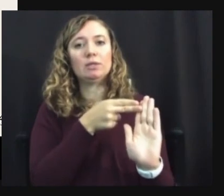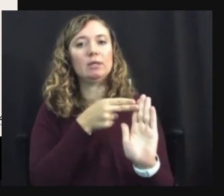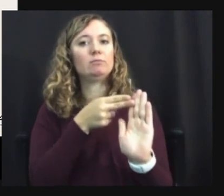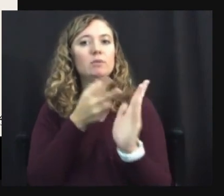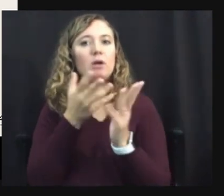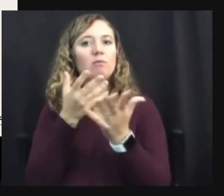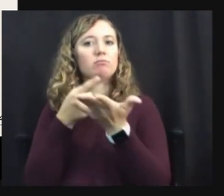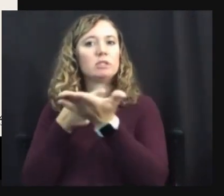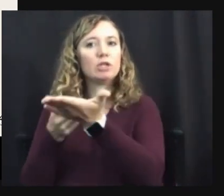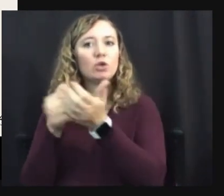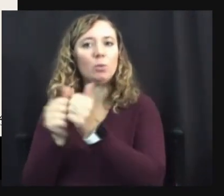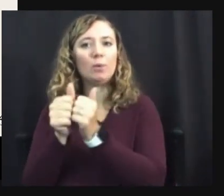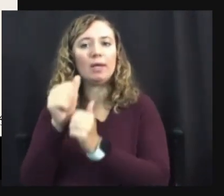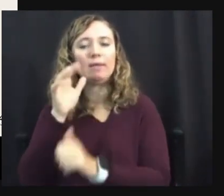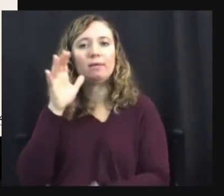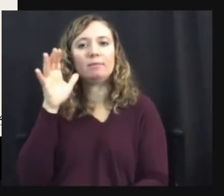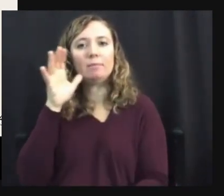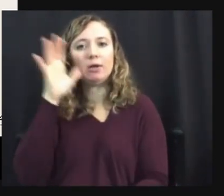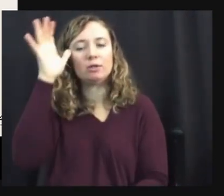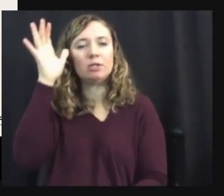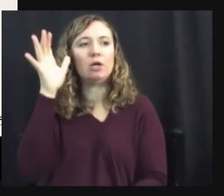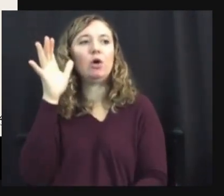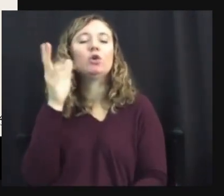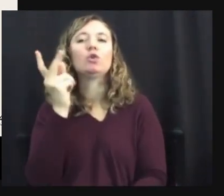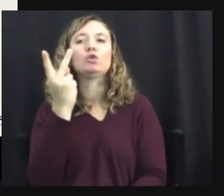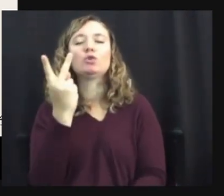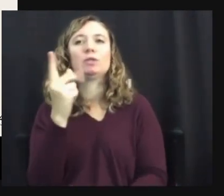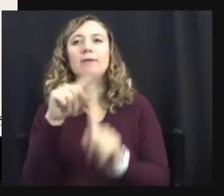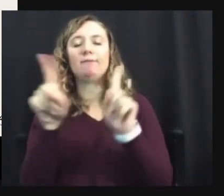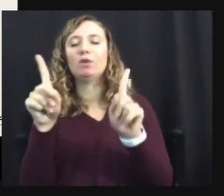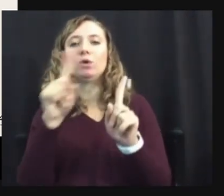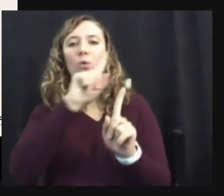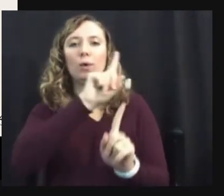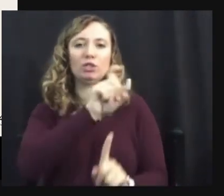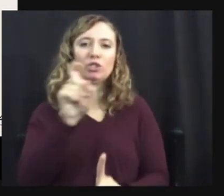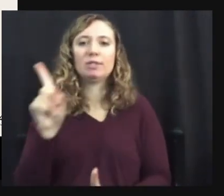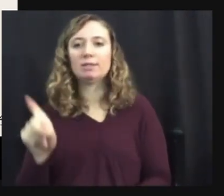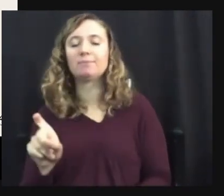Okay. Those are two different questions. Thank you. Okay. So, um,